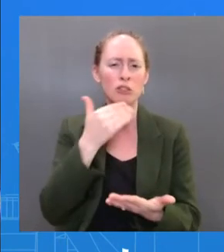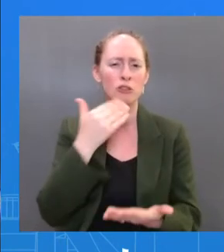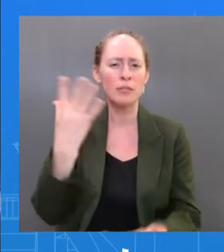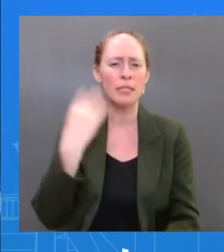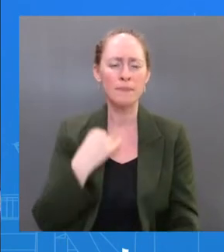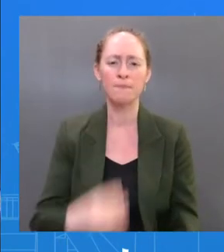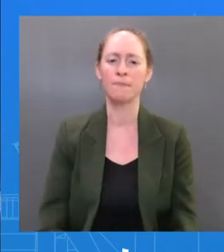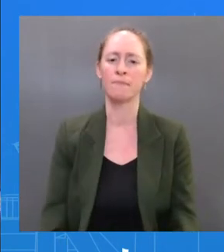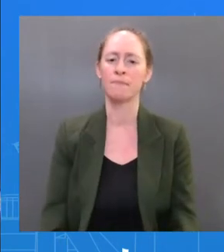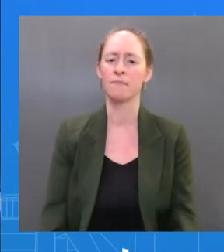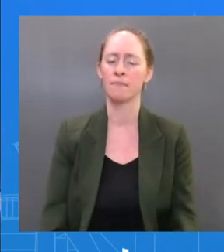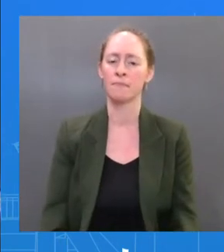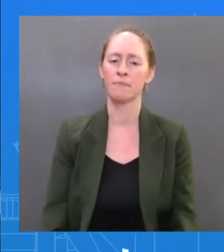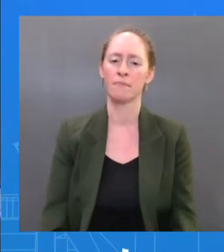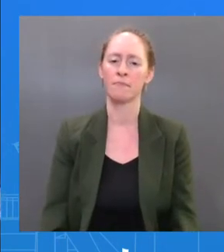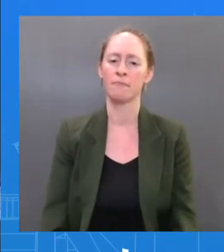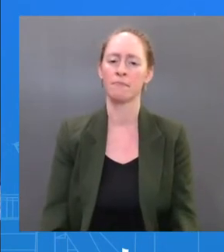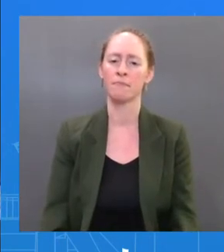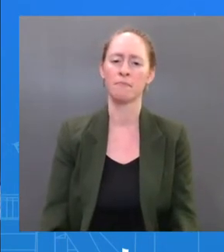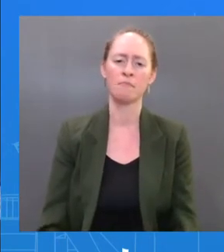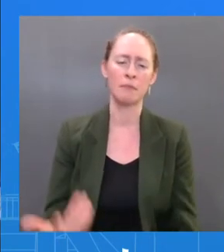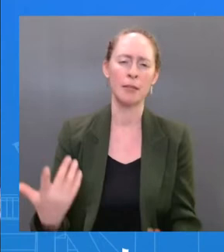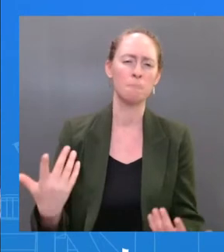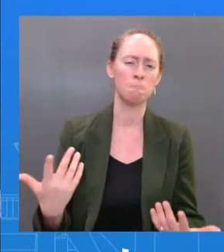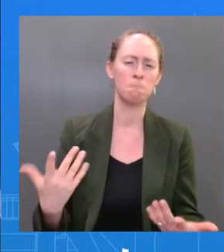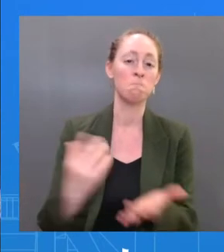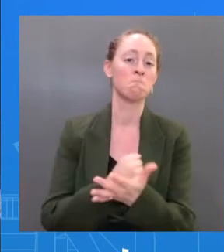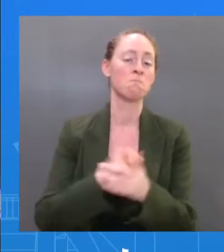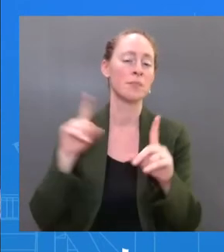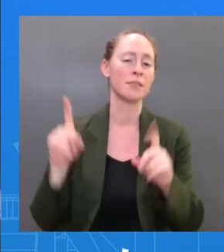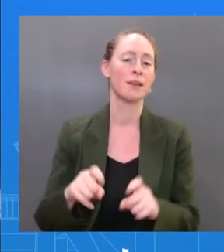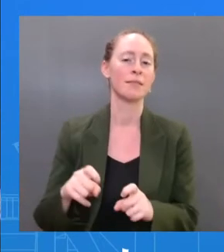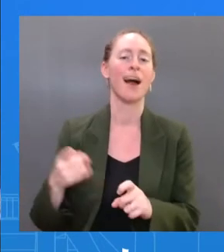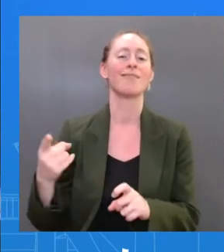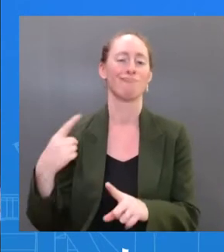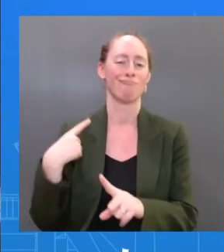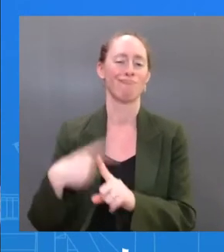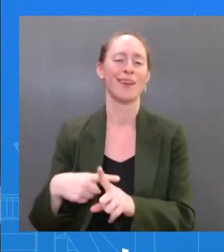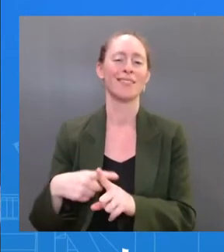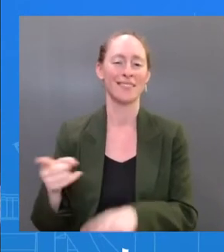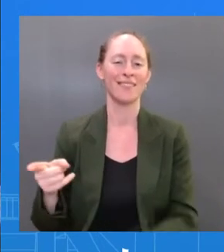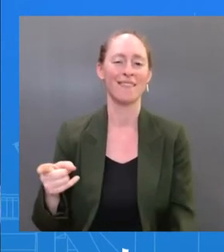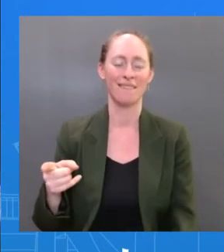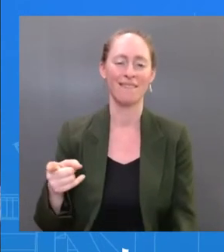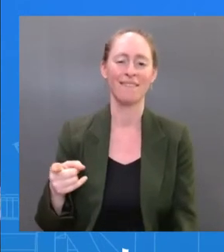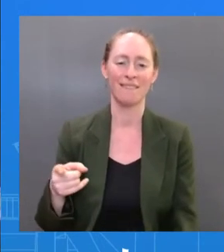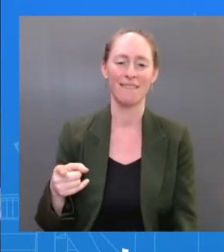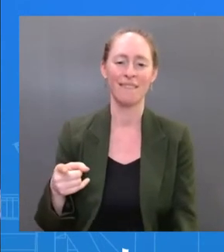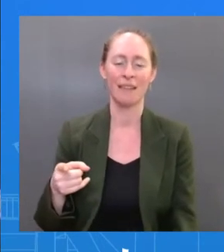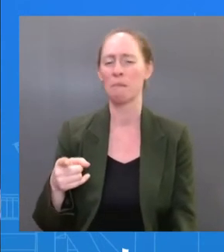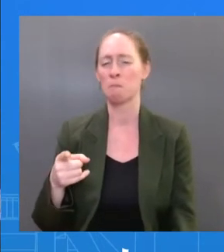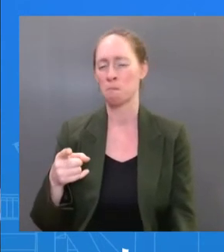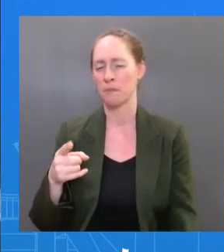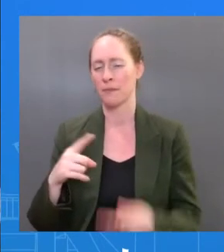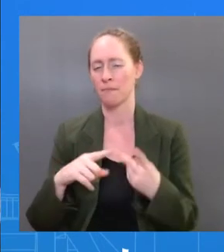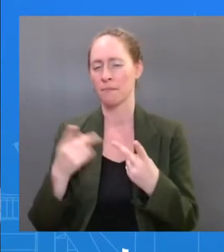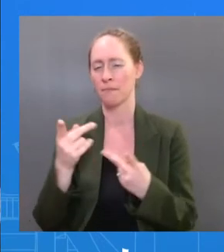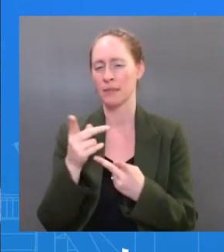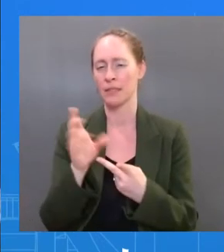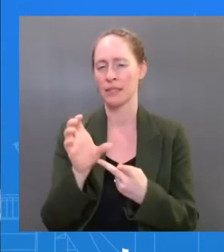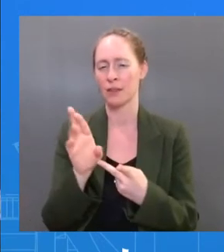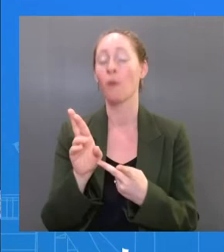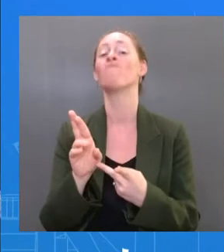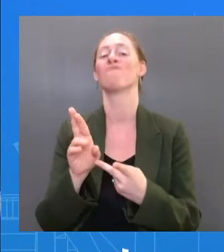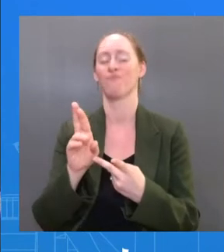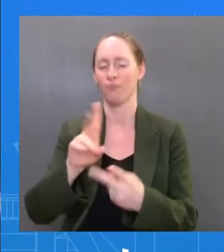tested — tested positive, and then was given a PCR test. I I cannot pinpoint the exact moment. And, you know,